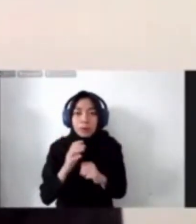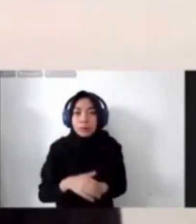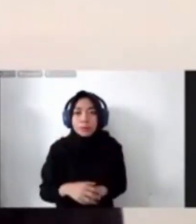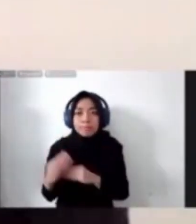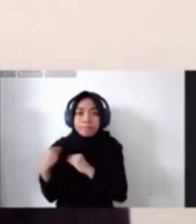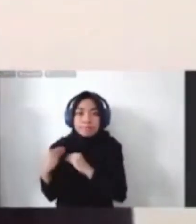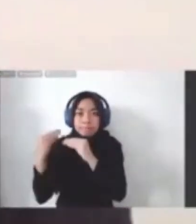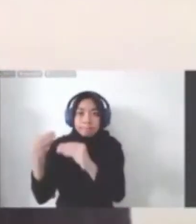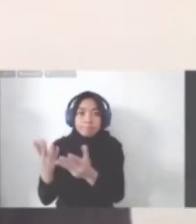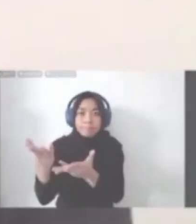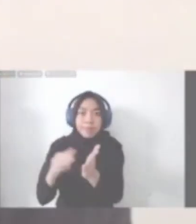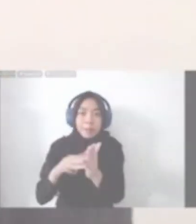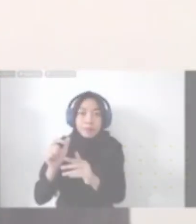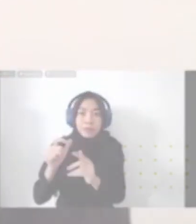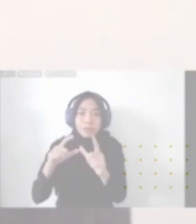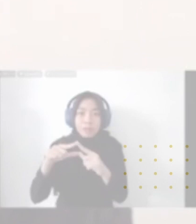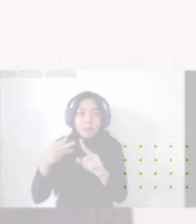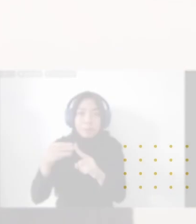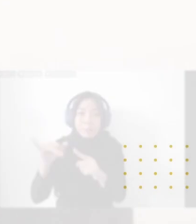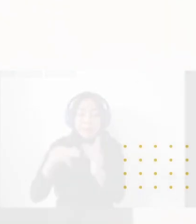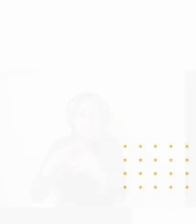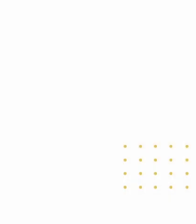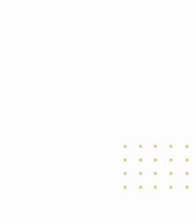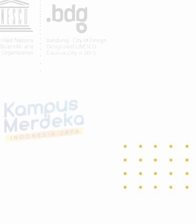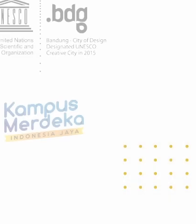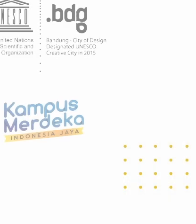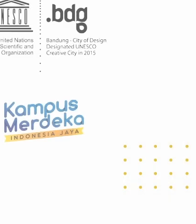Sabrina, over to you. Thank you.